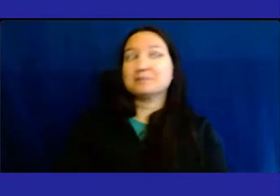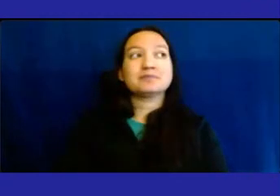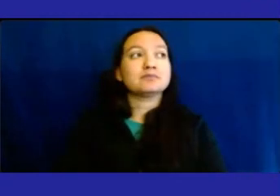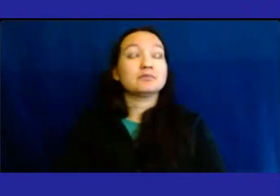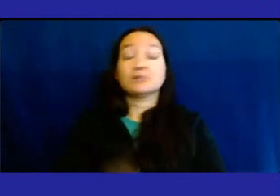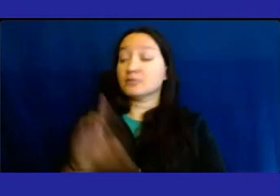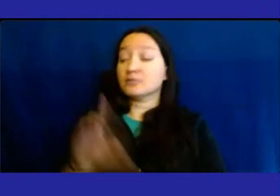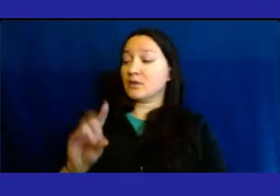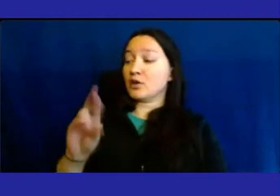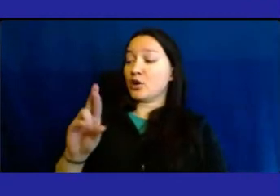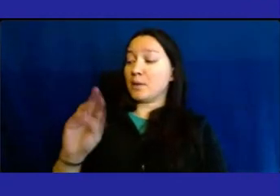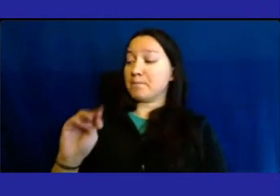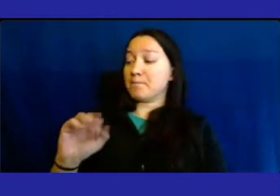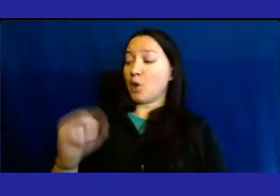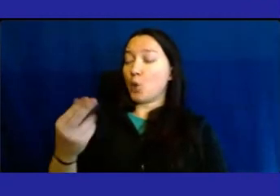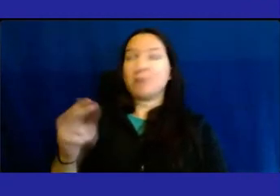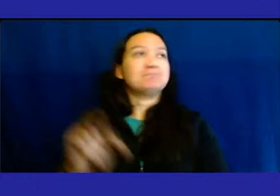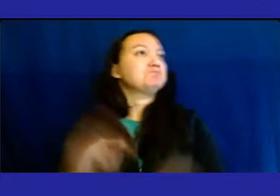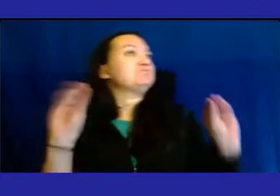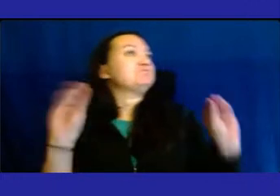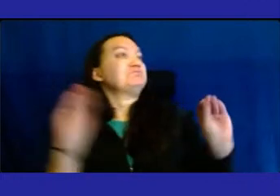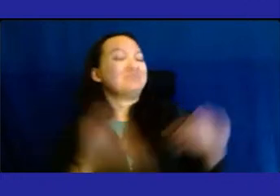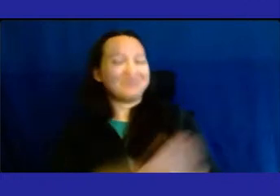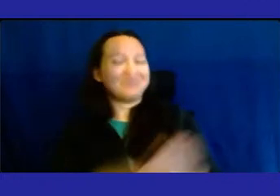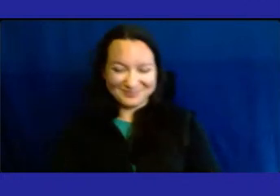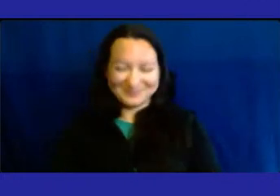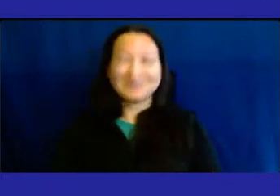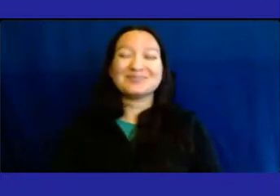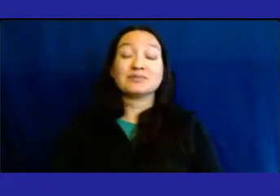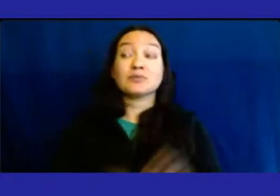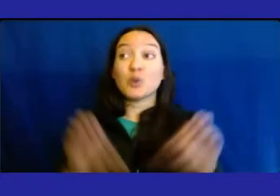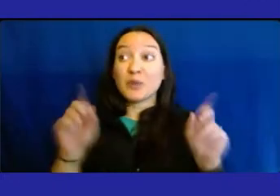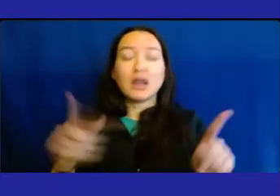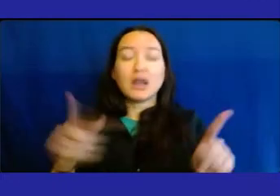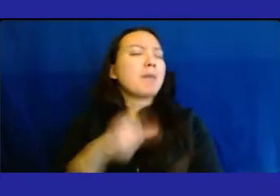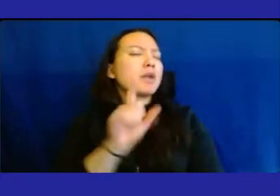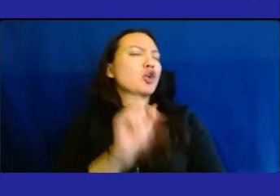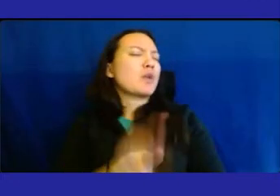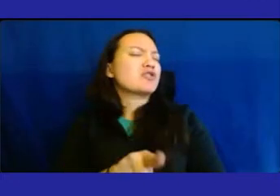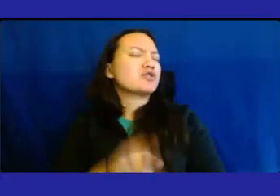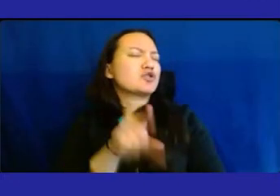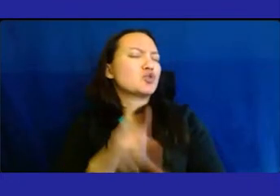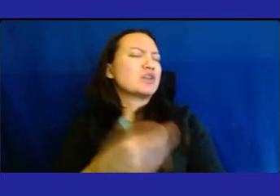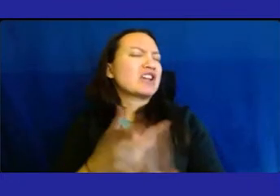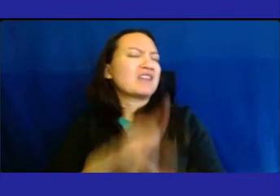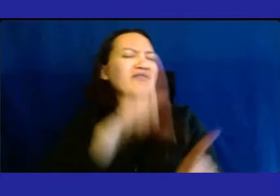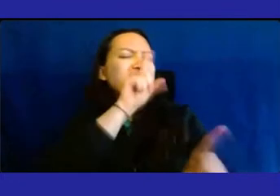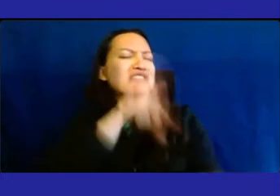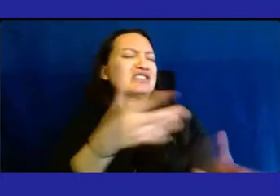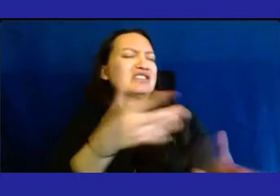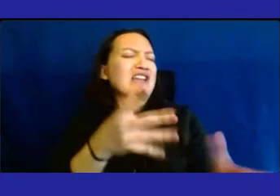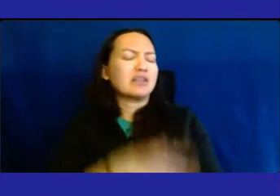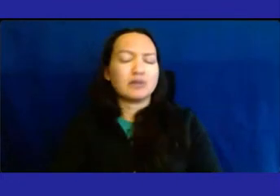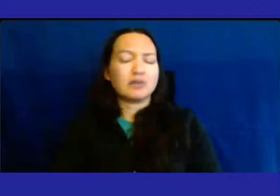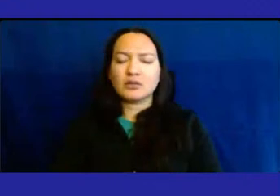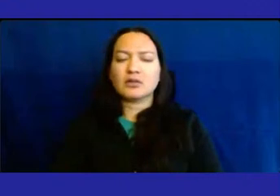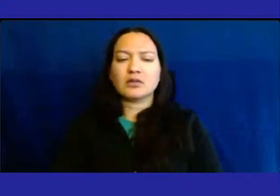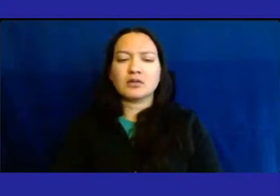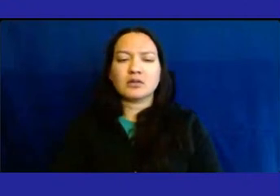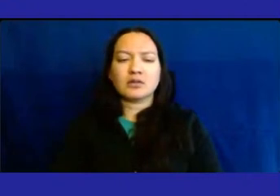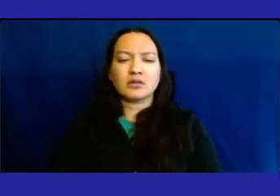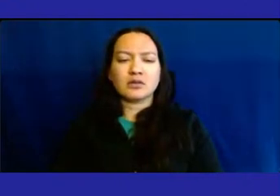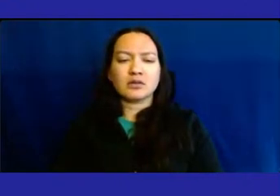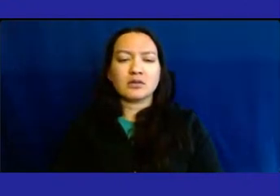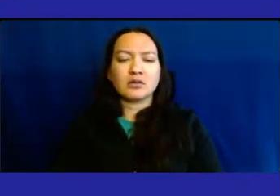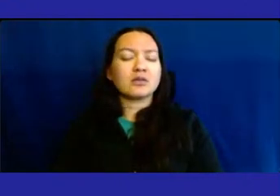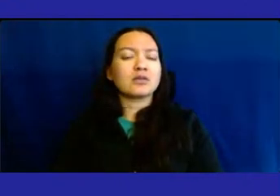Mahoney? Nothing, thank you. Okay. So I have a question, but you sort of answered it. Sure. But let me go. Do